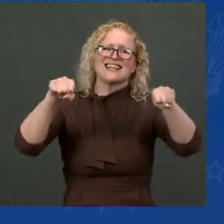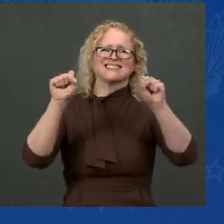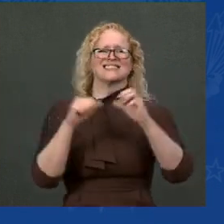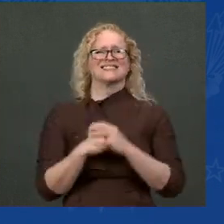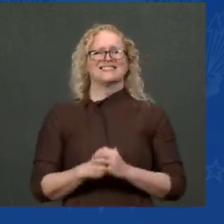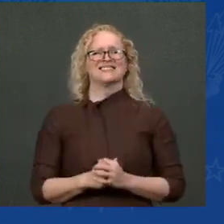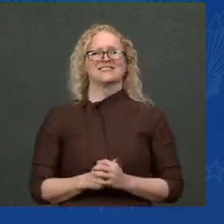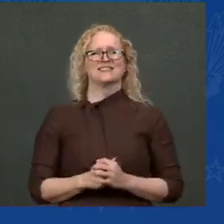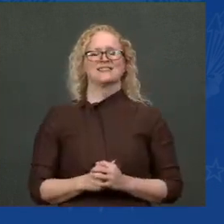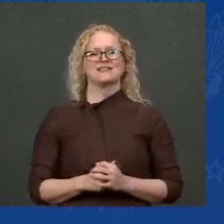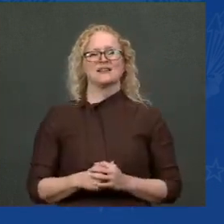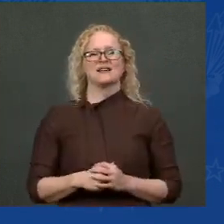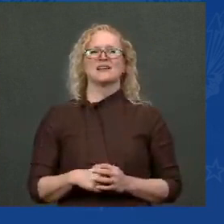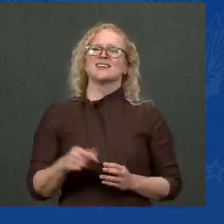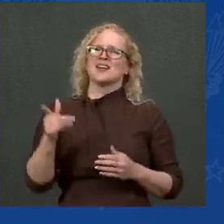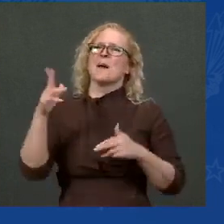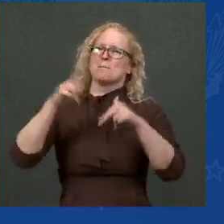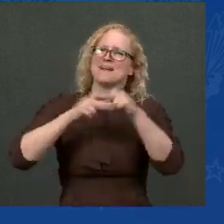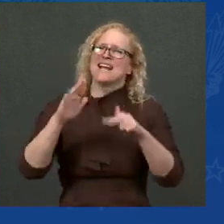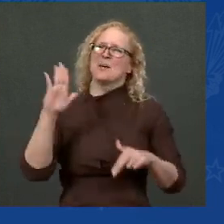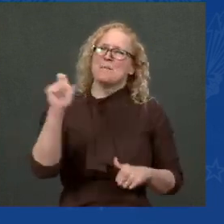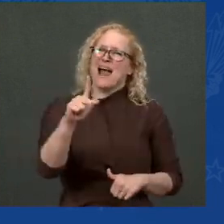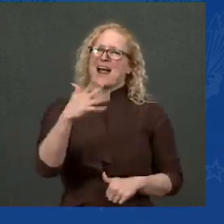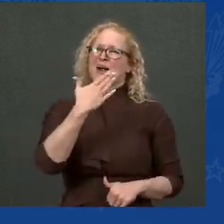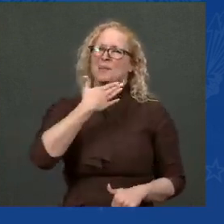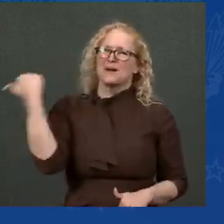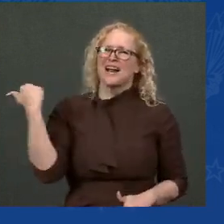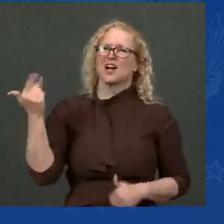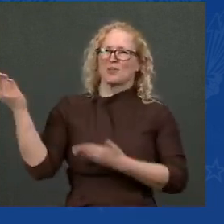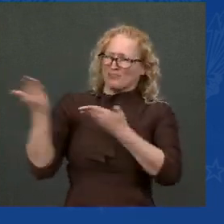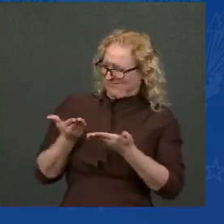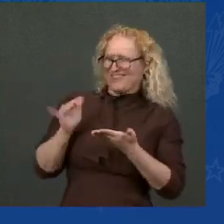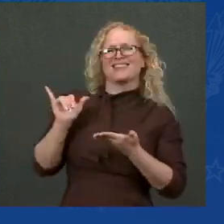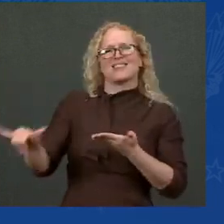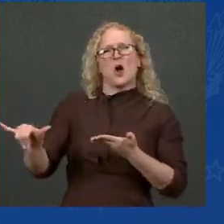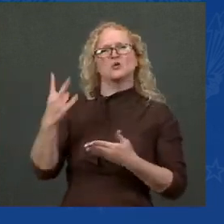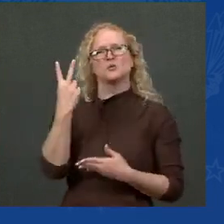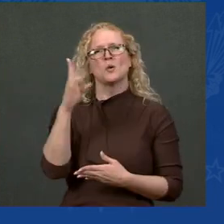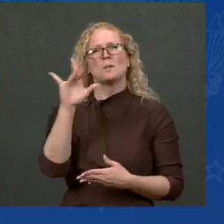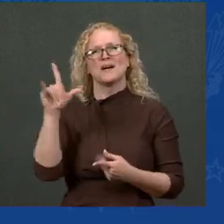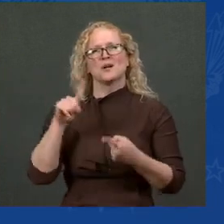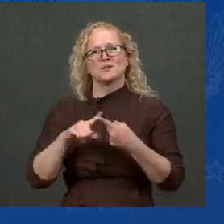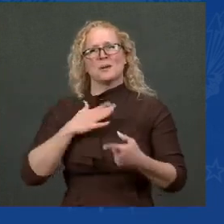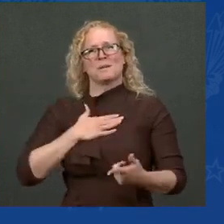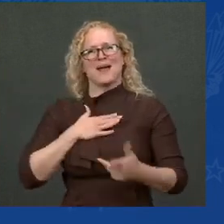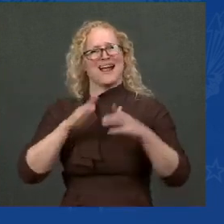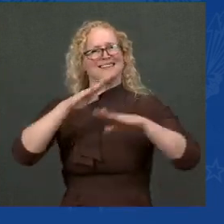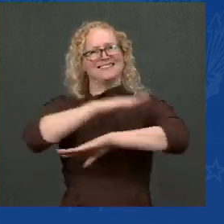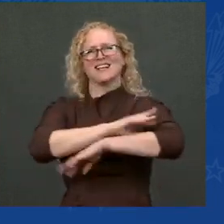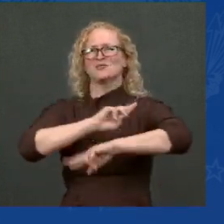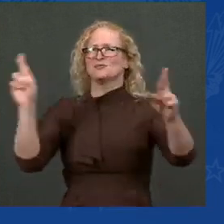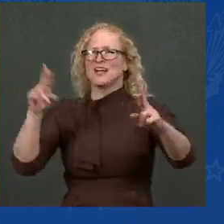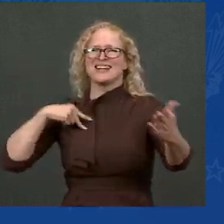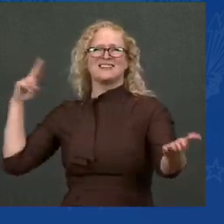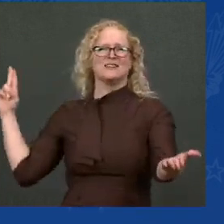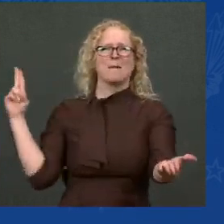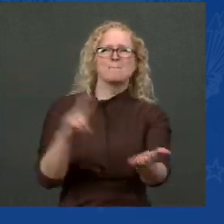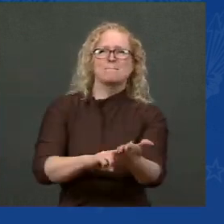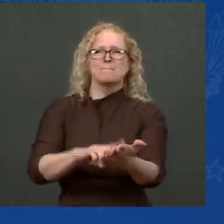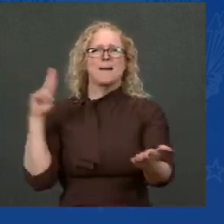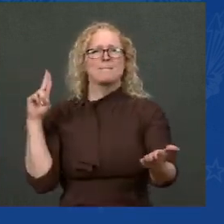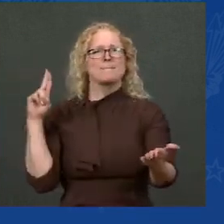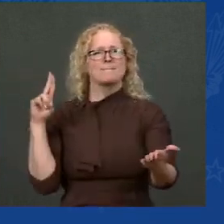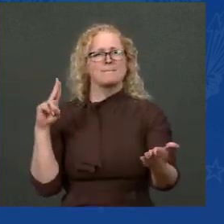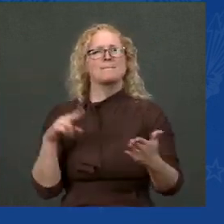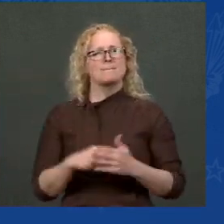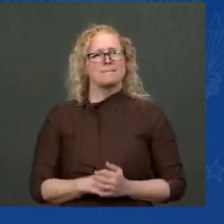Build Back Better bill to the Senate. Let's build an incredible economic progress. Build on what we've already done. Because